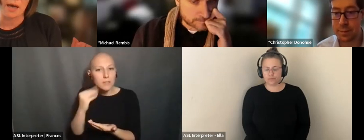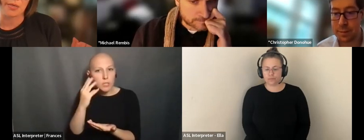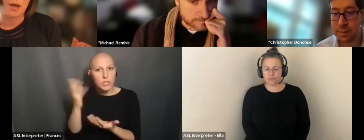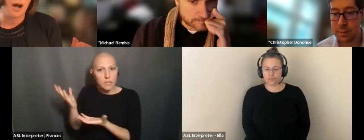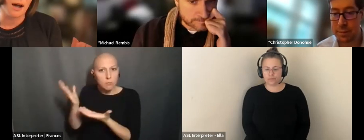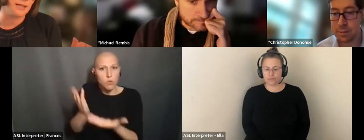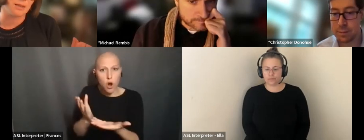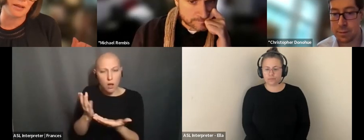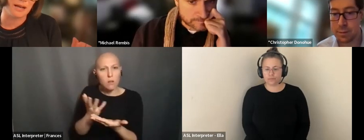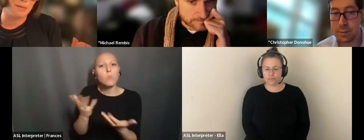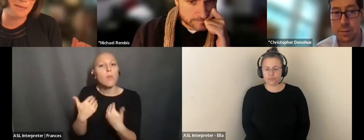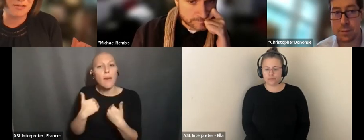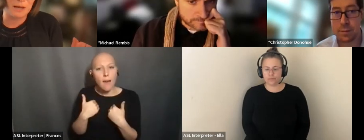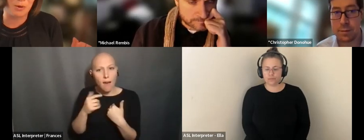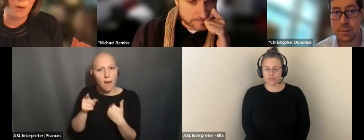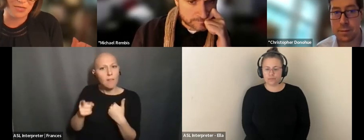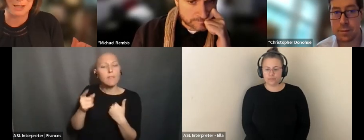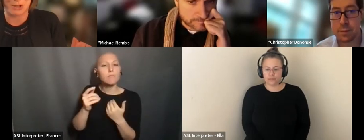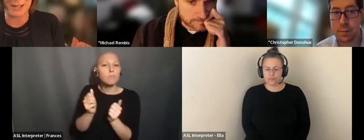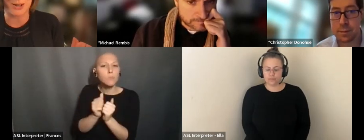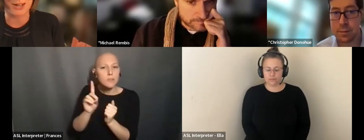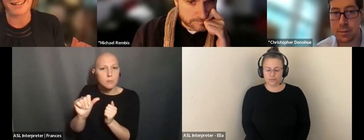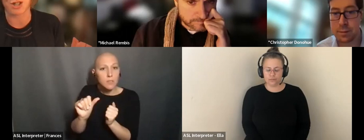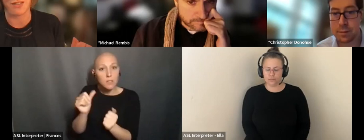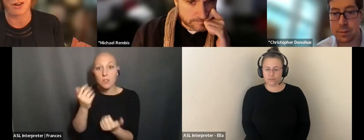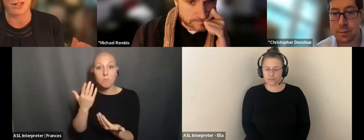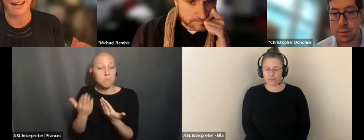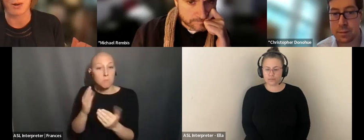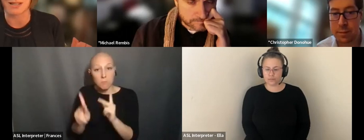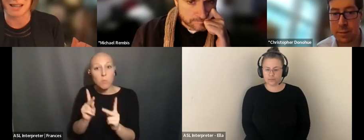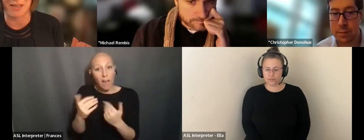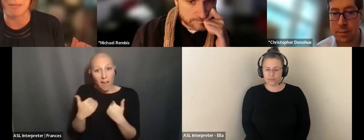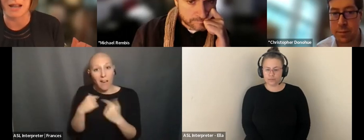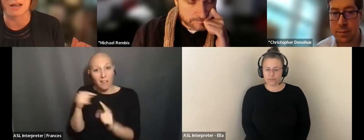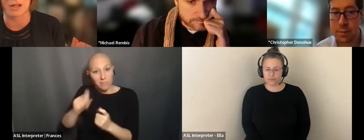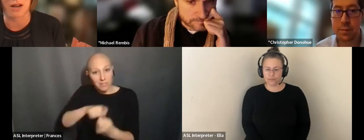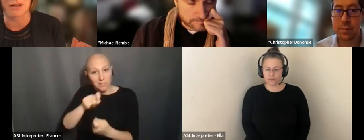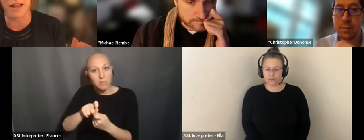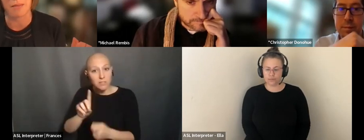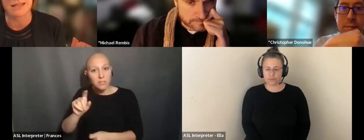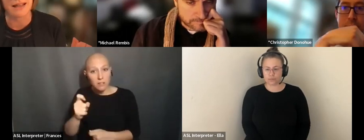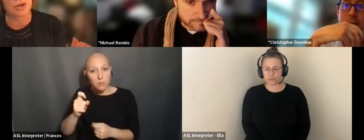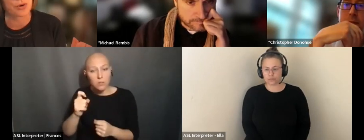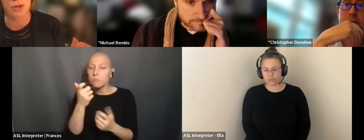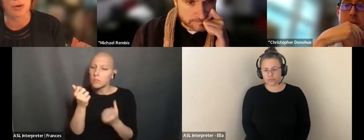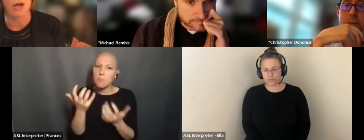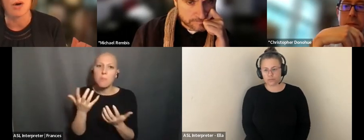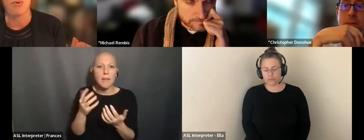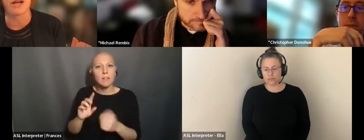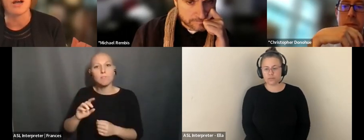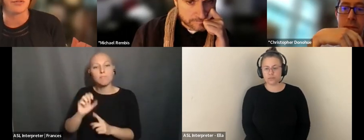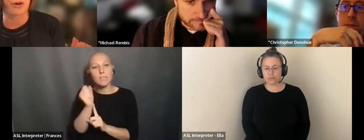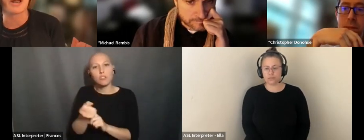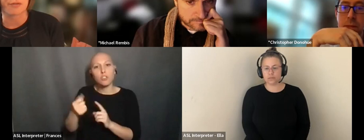WITH DISABILITY AND MAYBE EVEN PEOPLE WITH THIS PARTICULAR CONDITION THAT YOU'RE DIAGNOSING, GIVEN THAT MANY THINGS RUN IN FAMILIES. THAT'S A CRITICAL